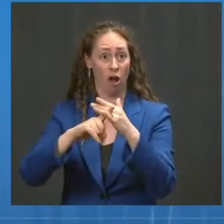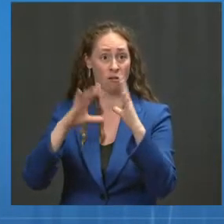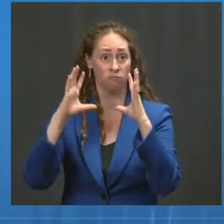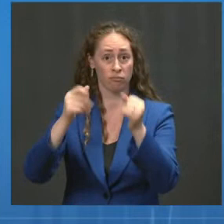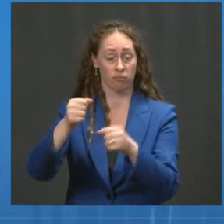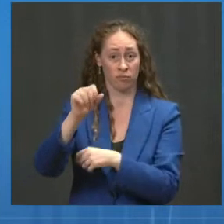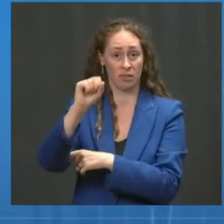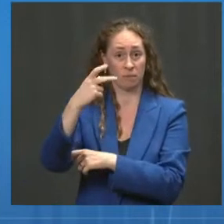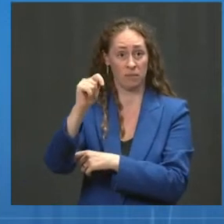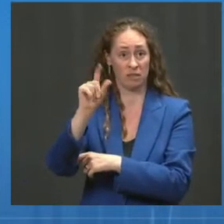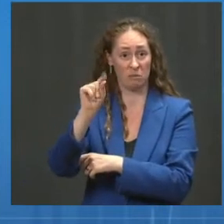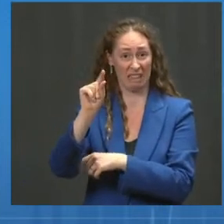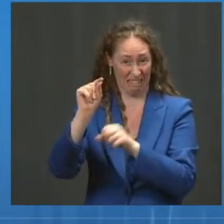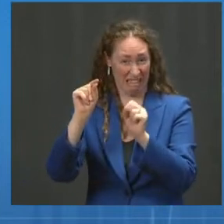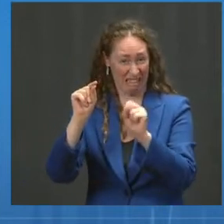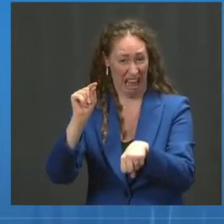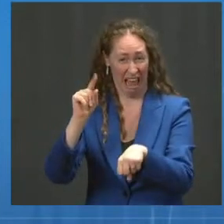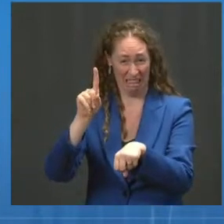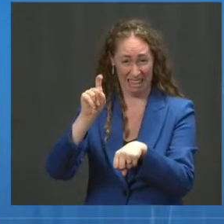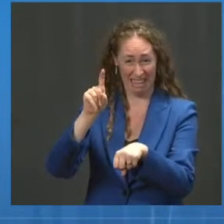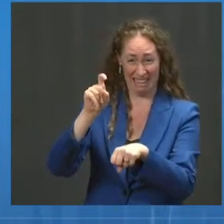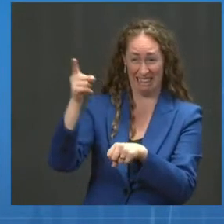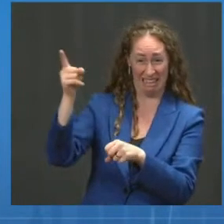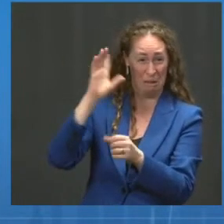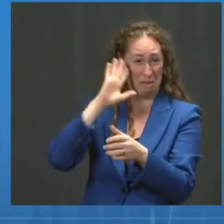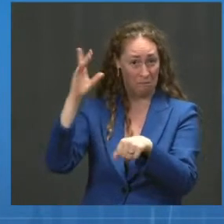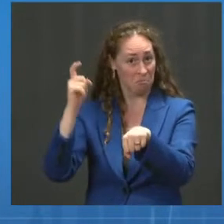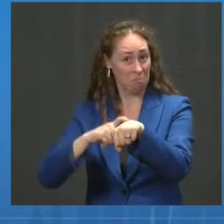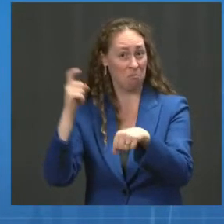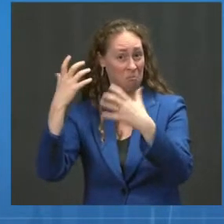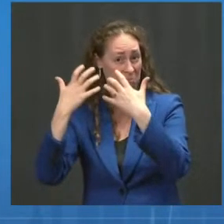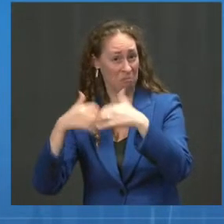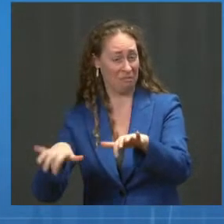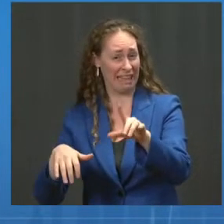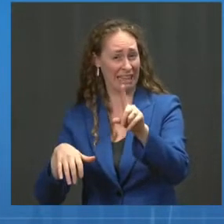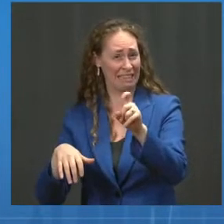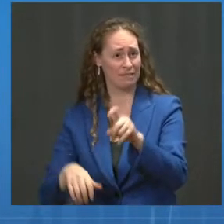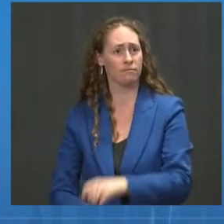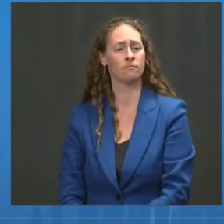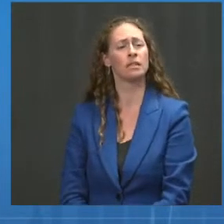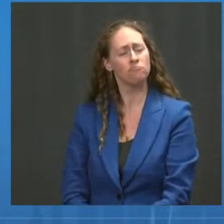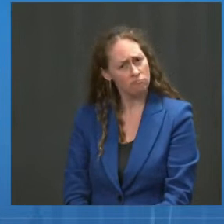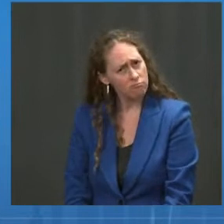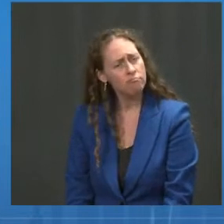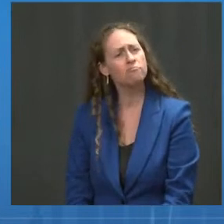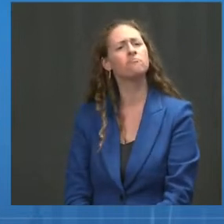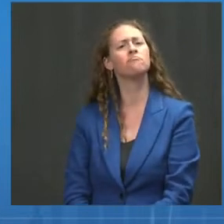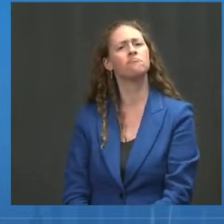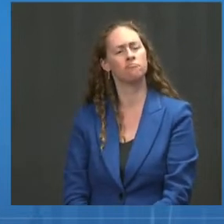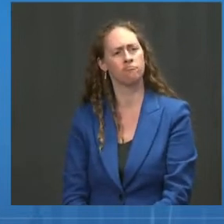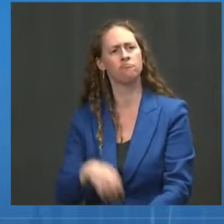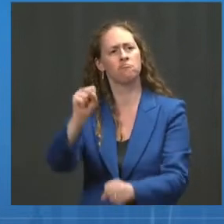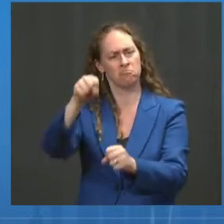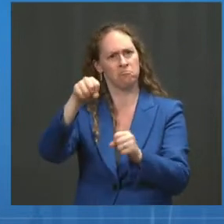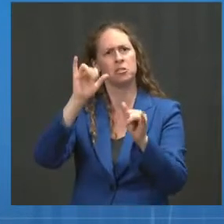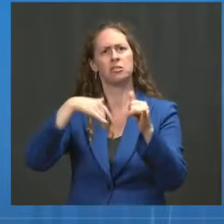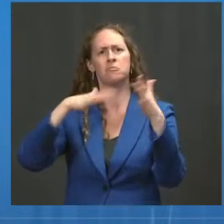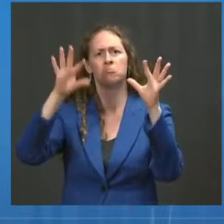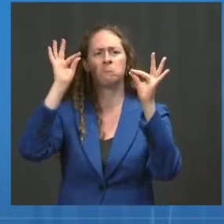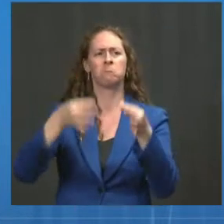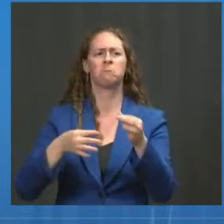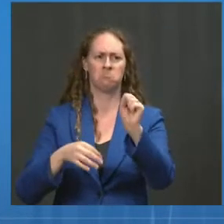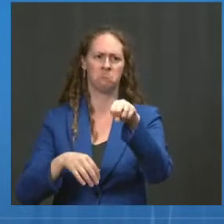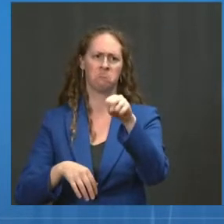request from Pfizer or Moderna yet? That is the date that we're working toward. And as we've said, that is obviously